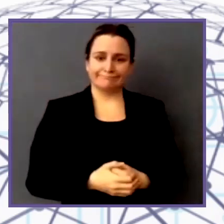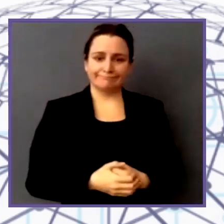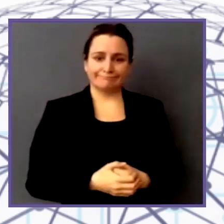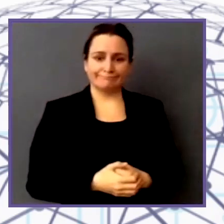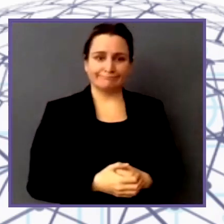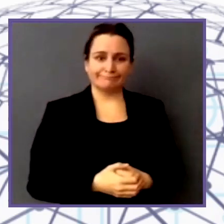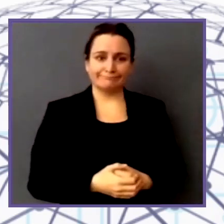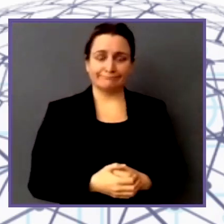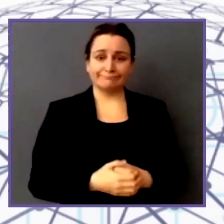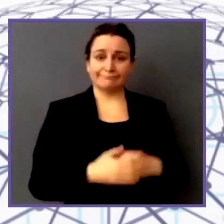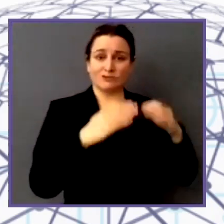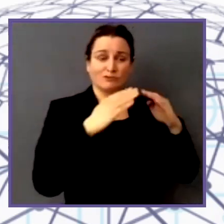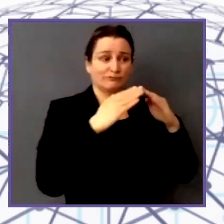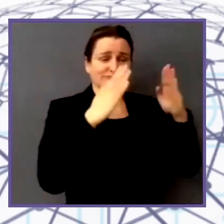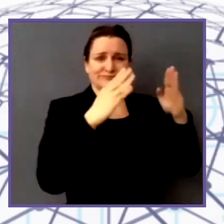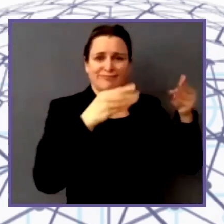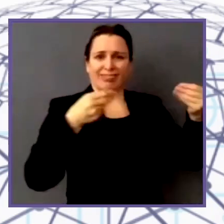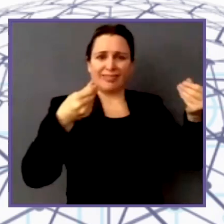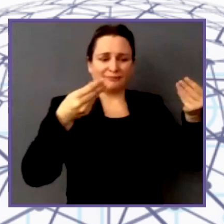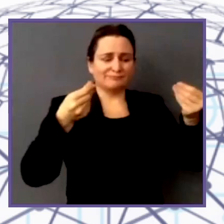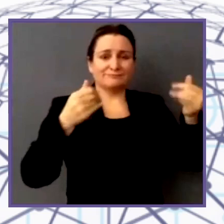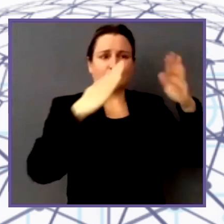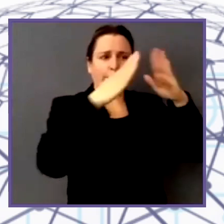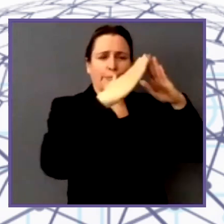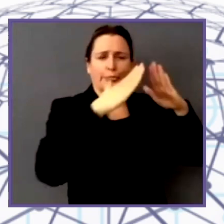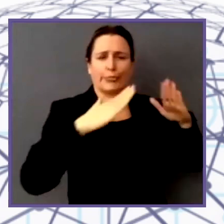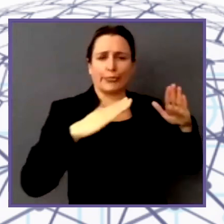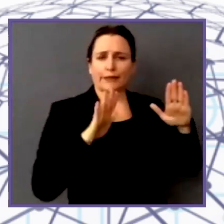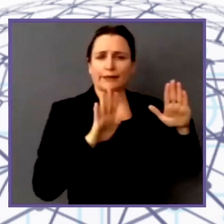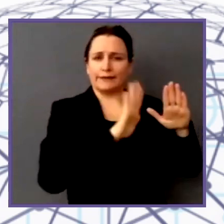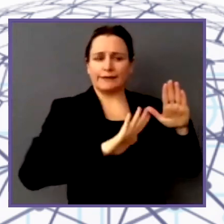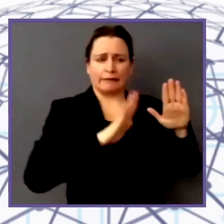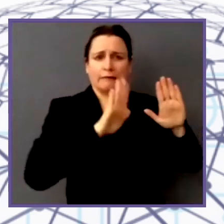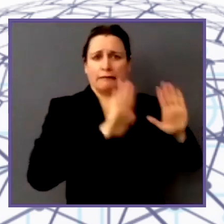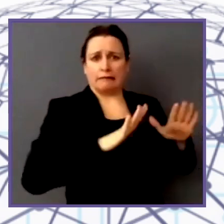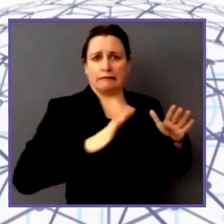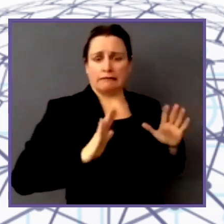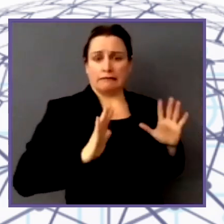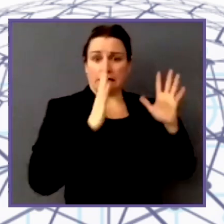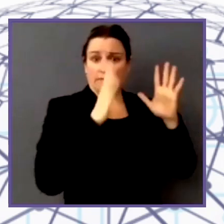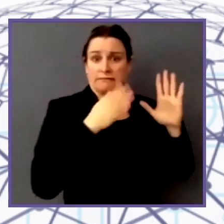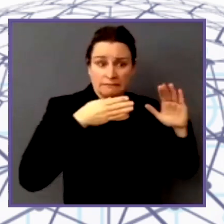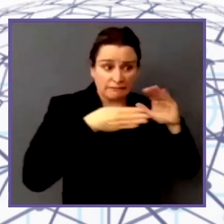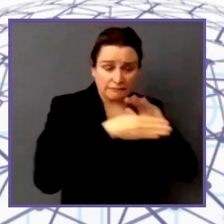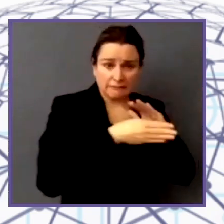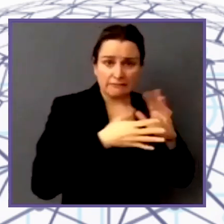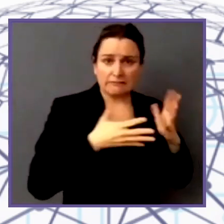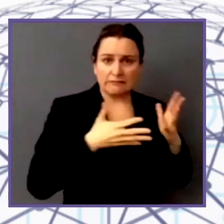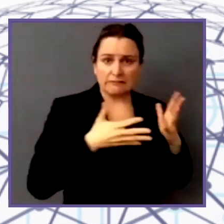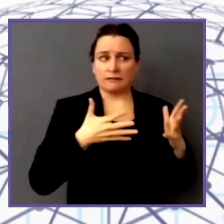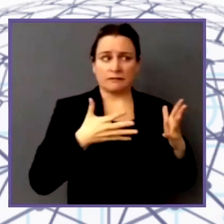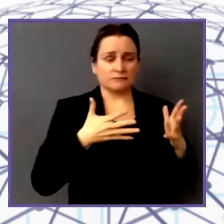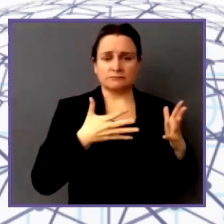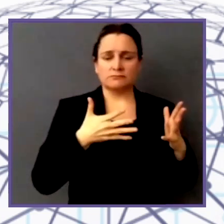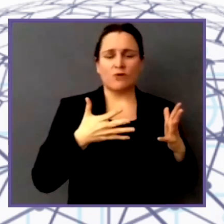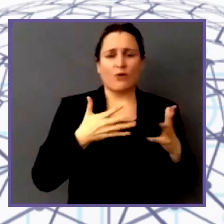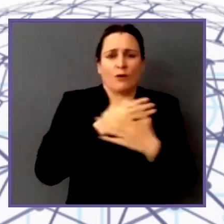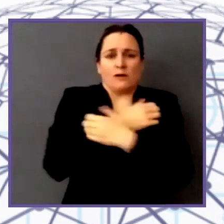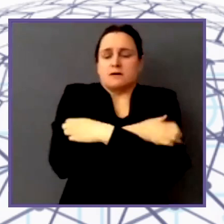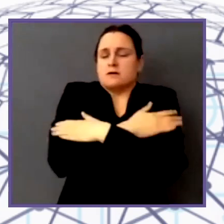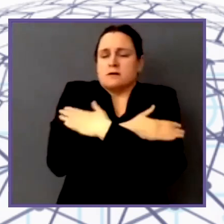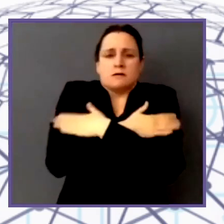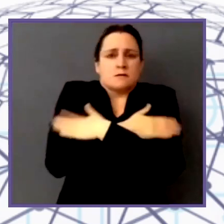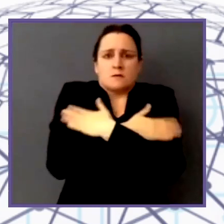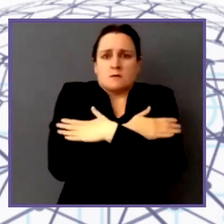to keep warm. But then people with limited mobility, like disabled people, they can't escape